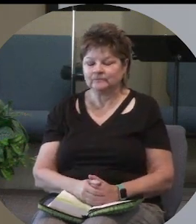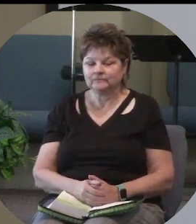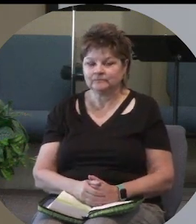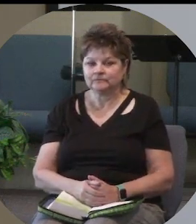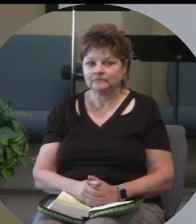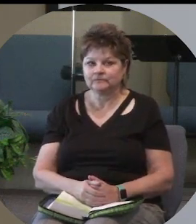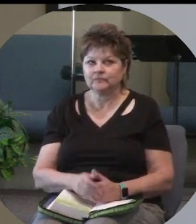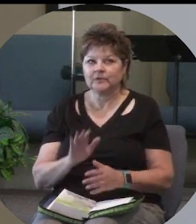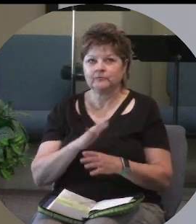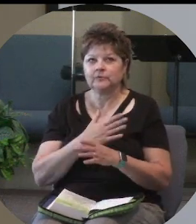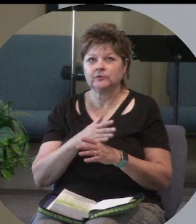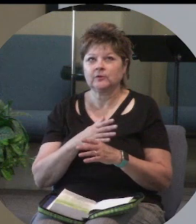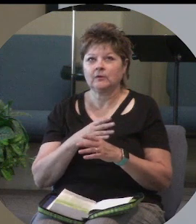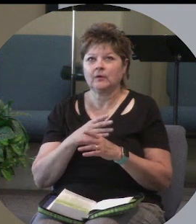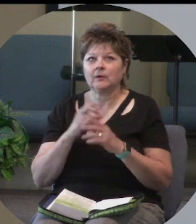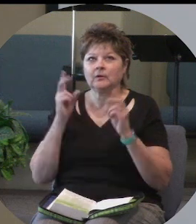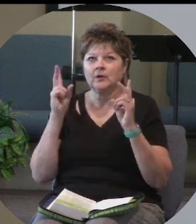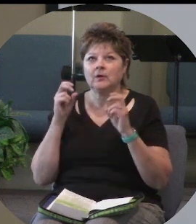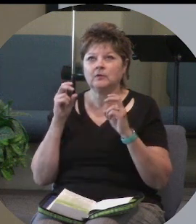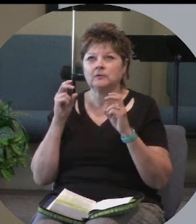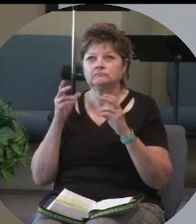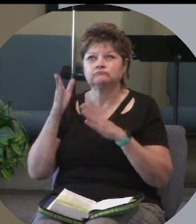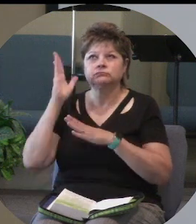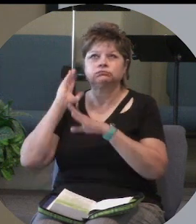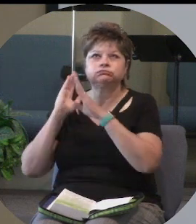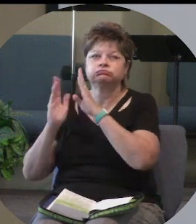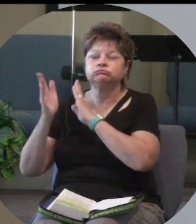there's a song long ago